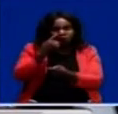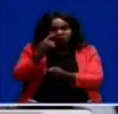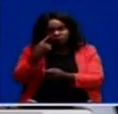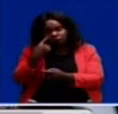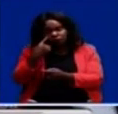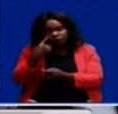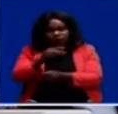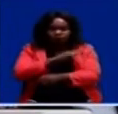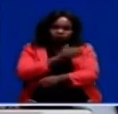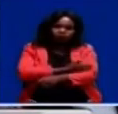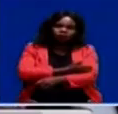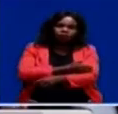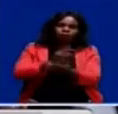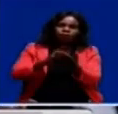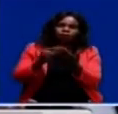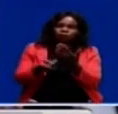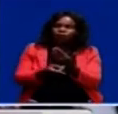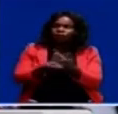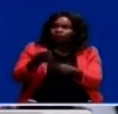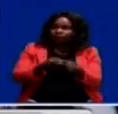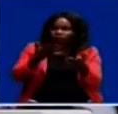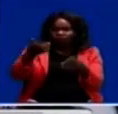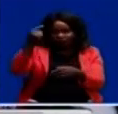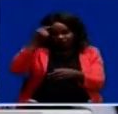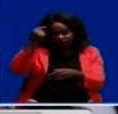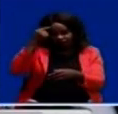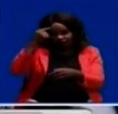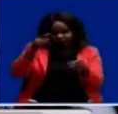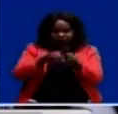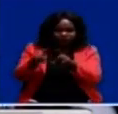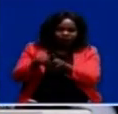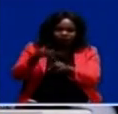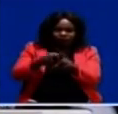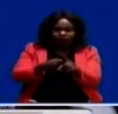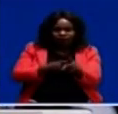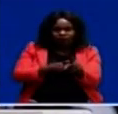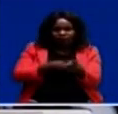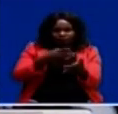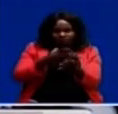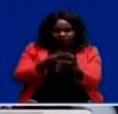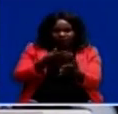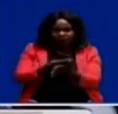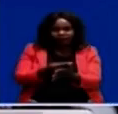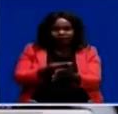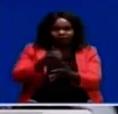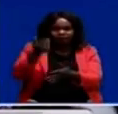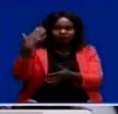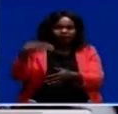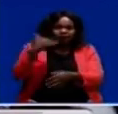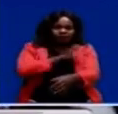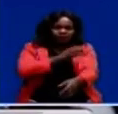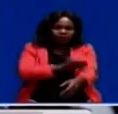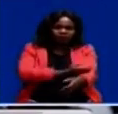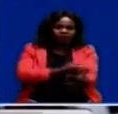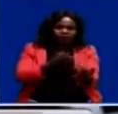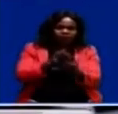from this government and from the monies that they were empowered through the JOEL